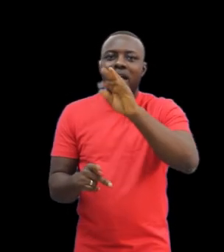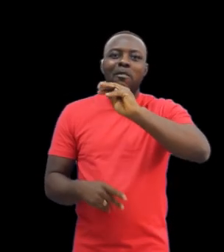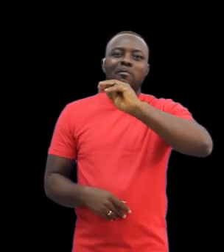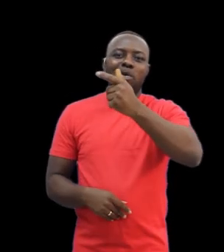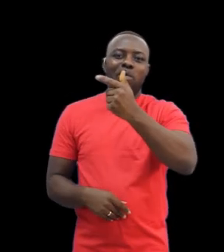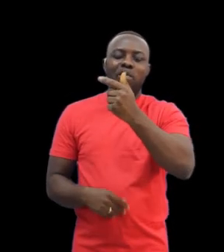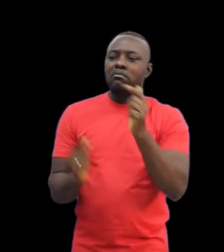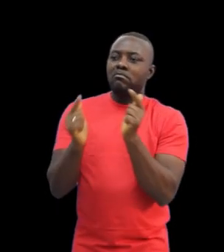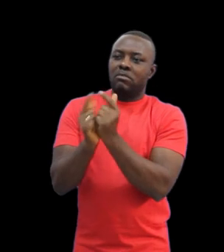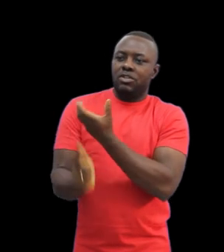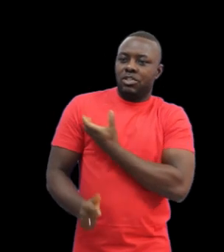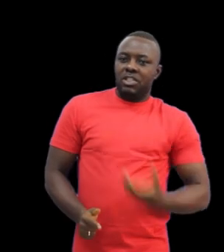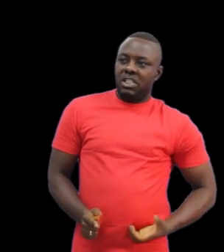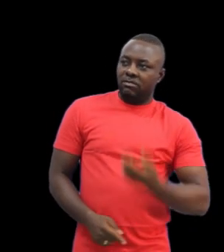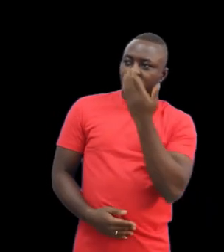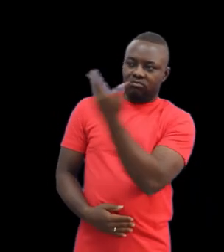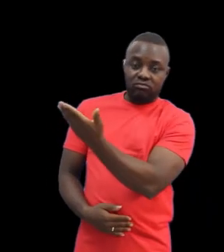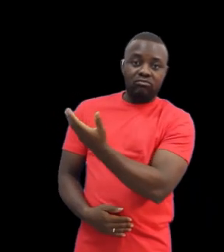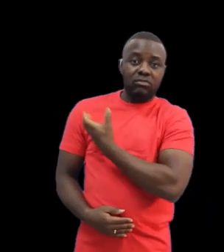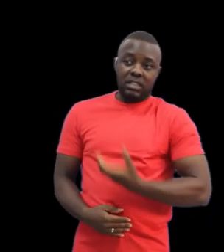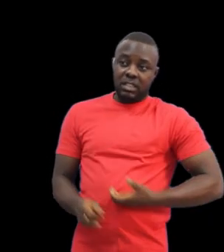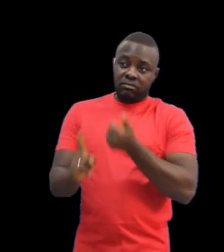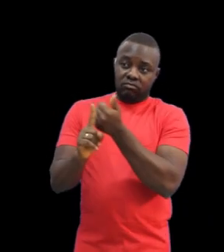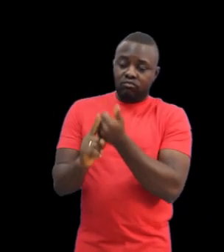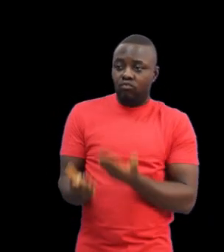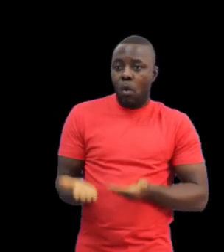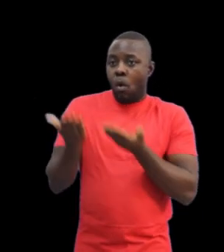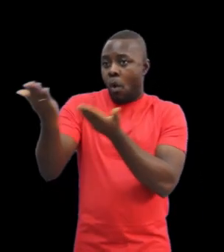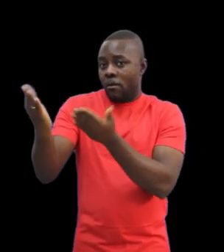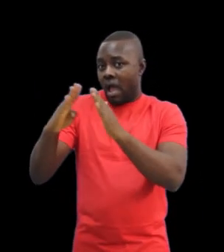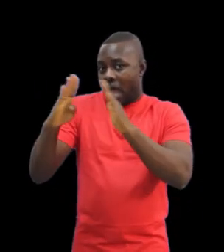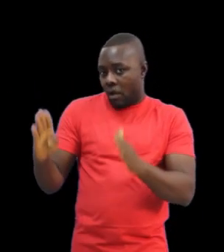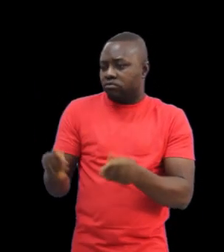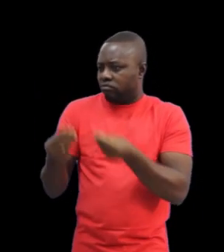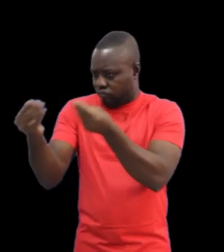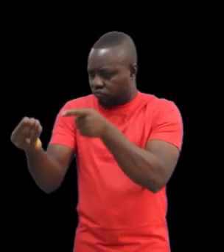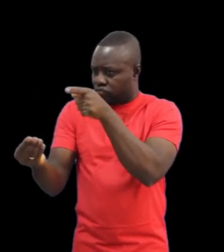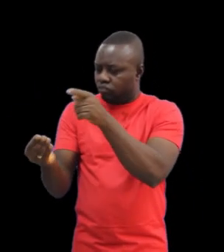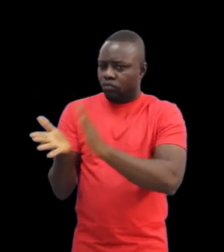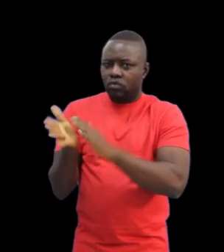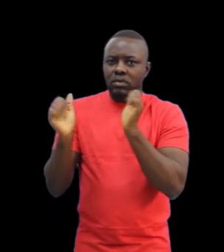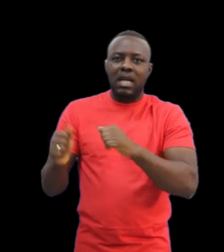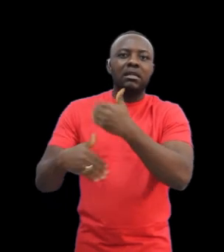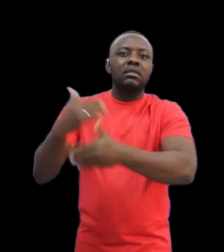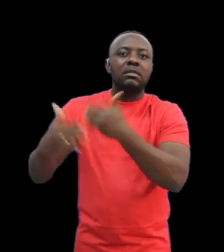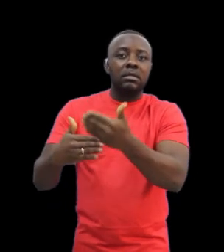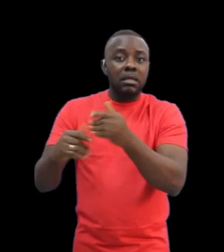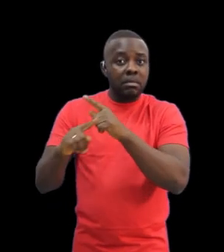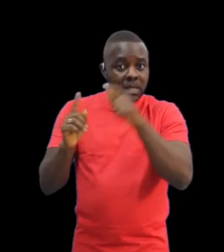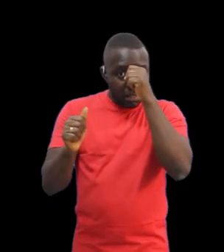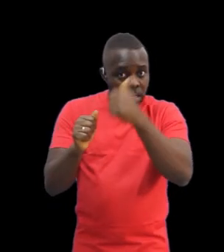Where Chief Nana Anoba Sasaraku II offered use of his house and land on a rental basis.